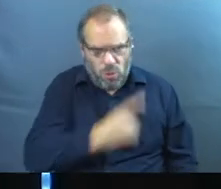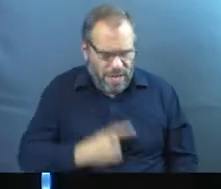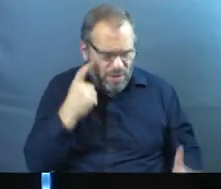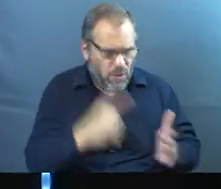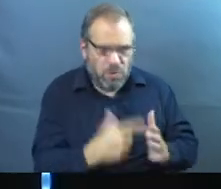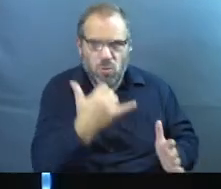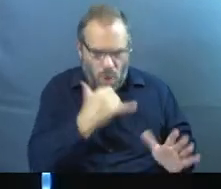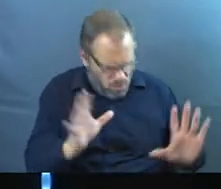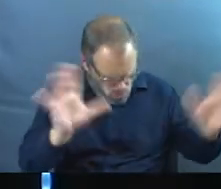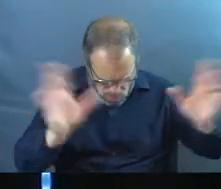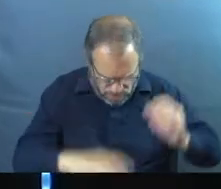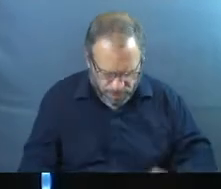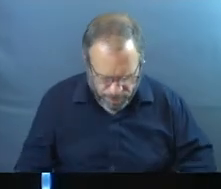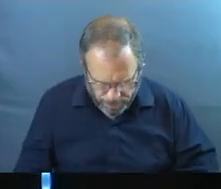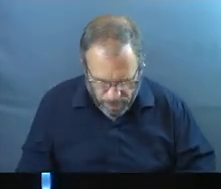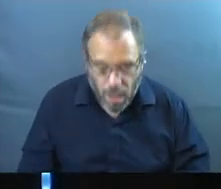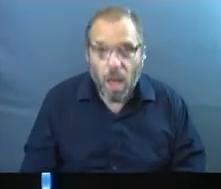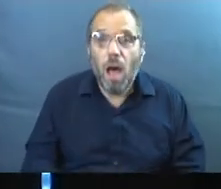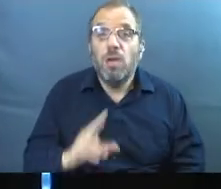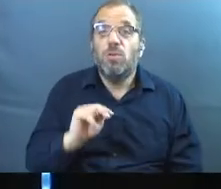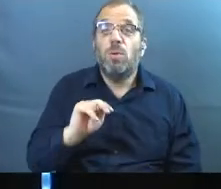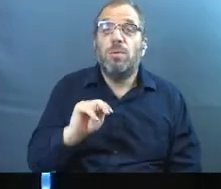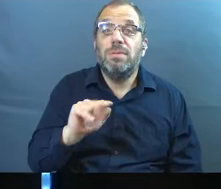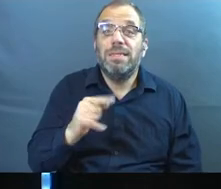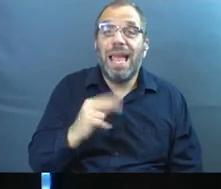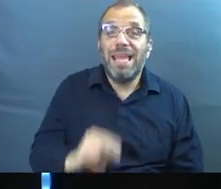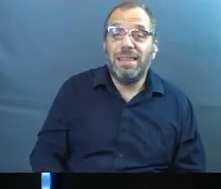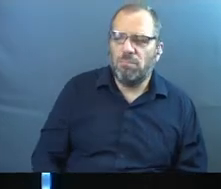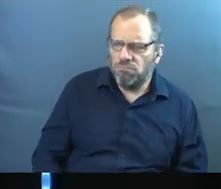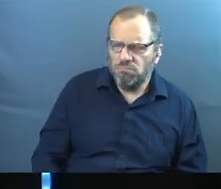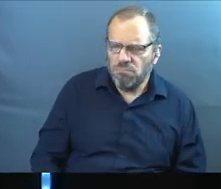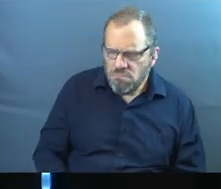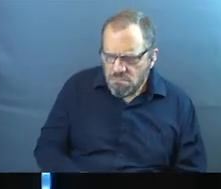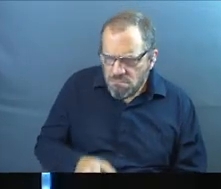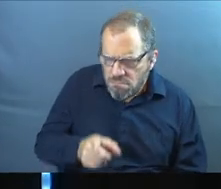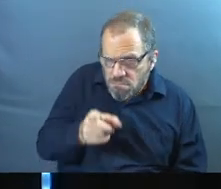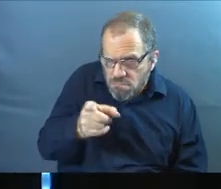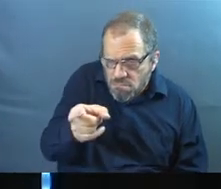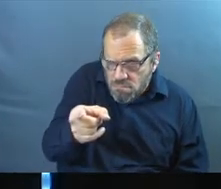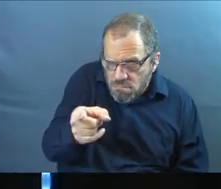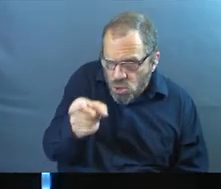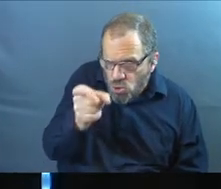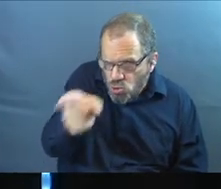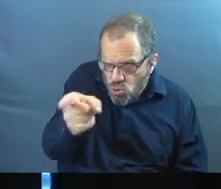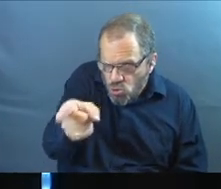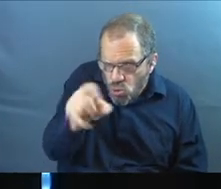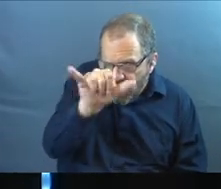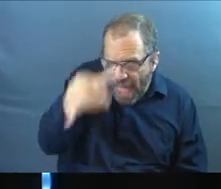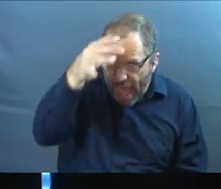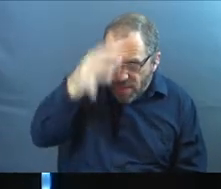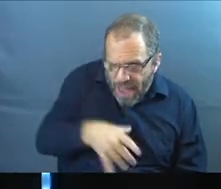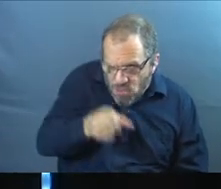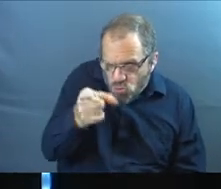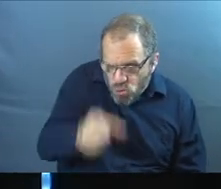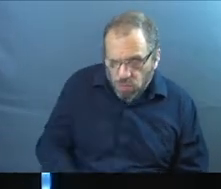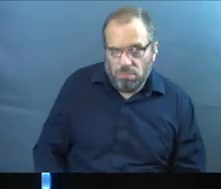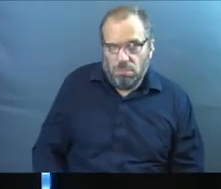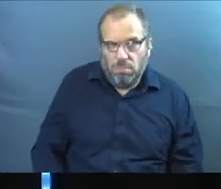recognizes it. He's like, this is wrong. Here's what Nathan says. Then Nathan said to David, you are that man.